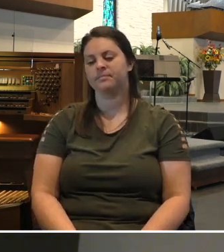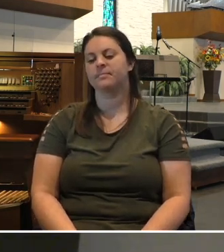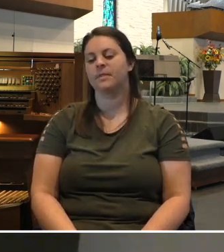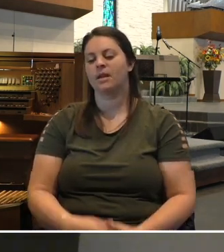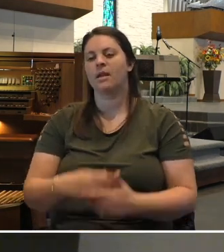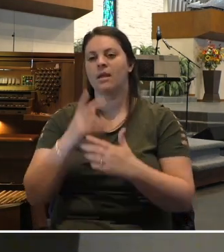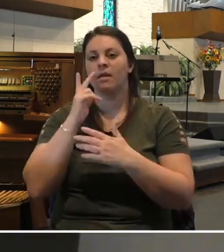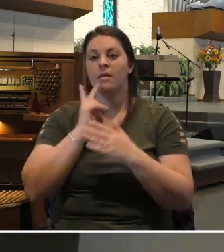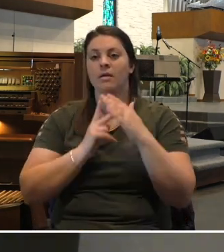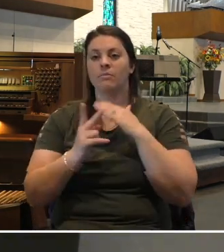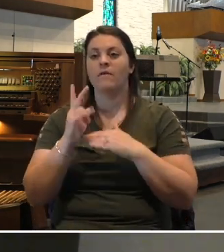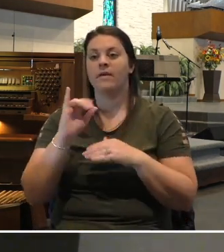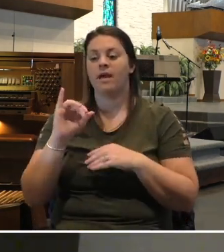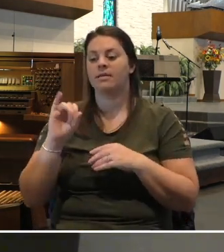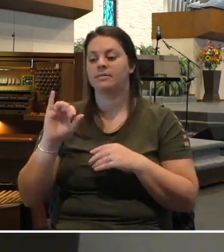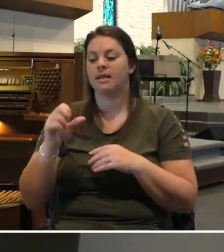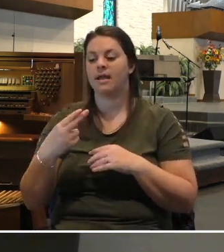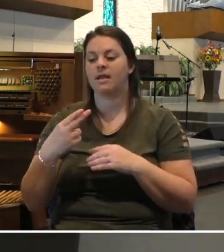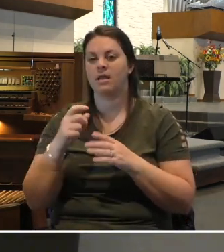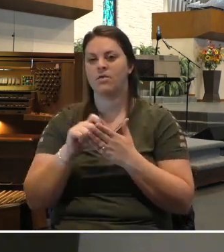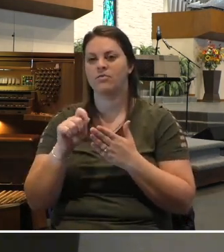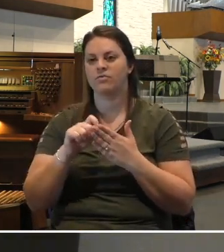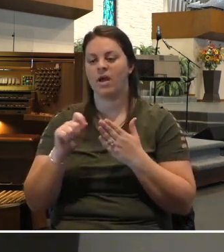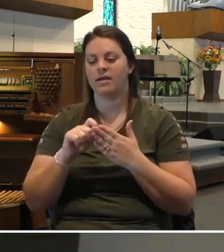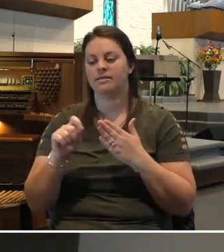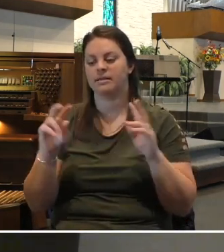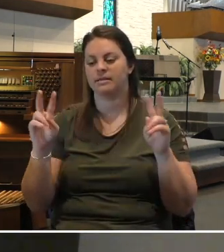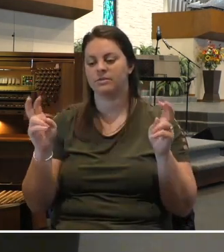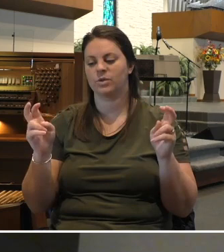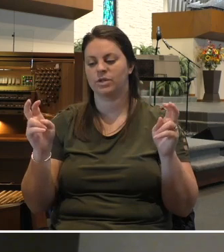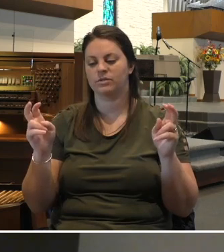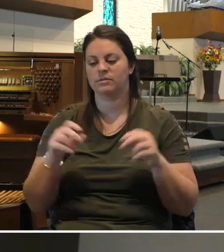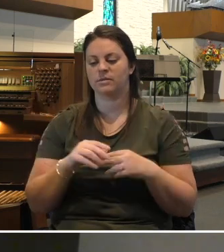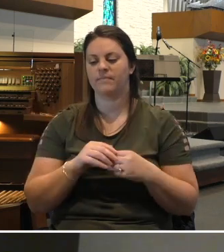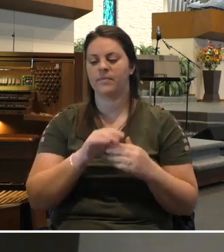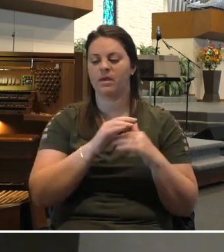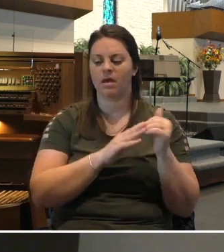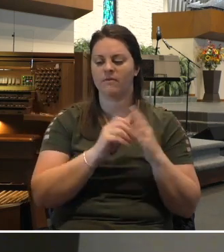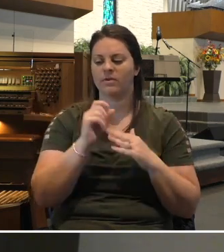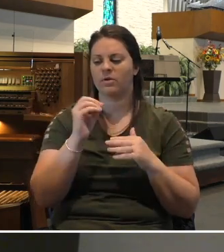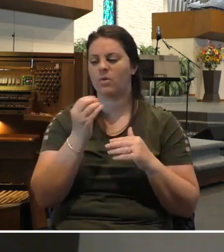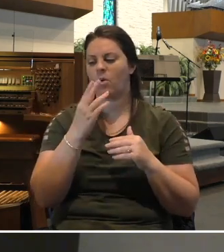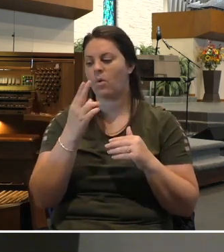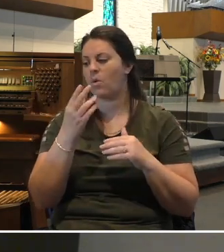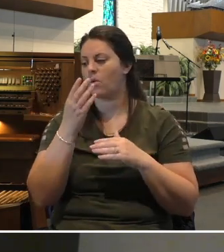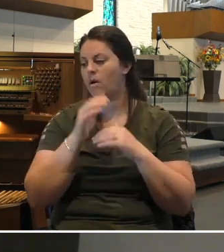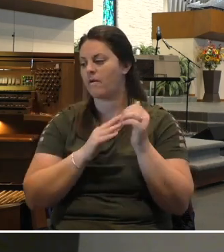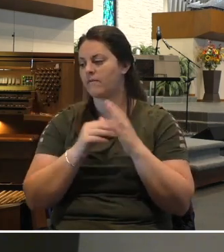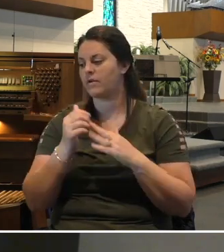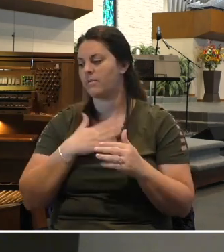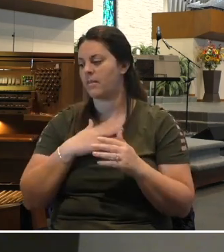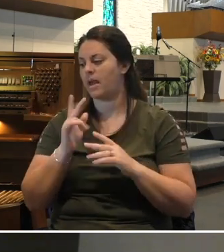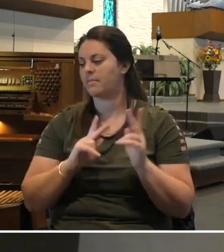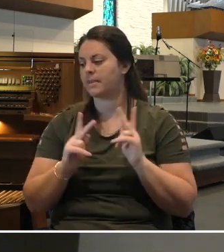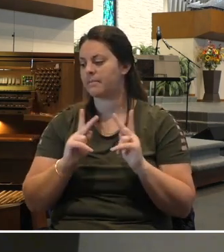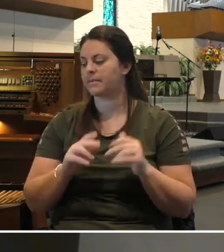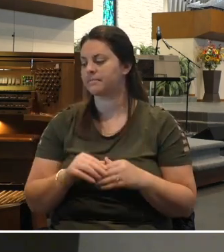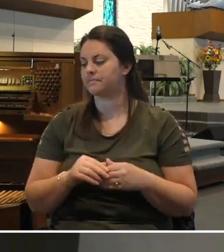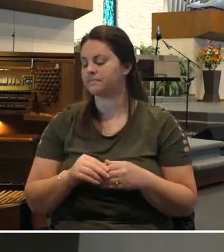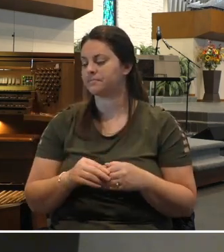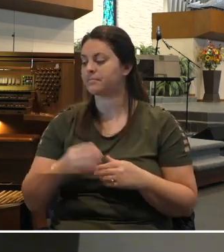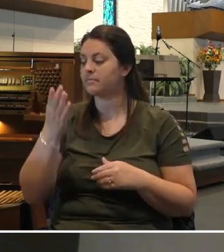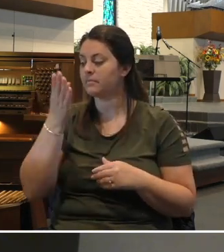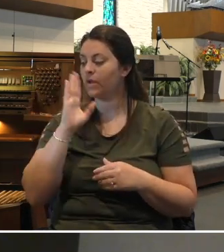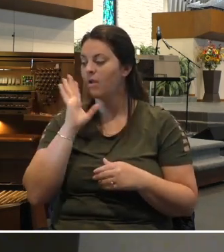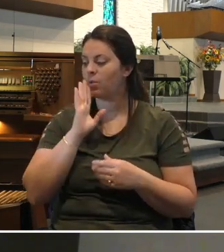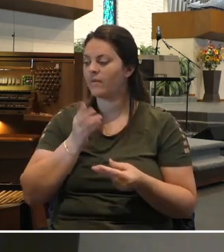writes these words, comfort, oh comfort my people. God will feed you like a shepherd. He